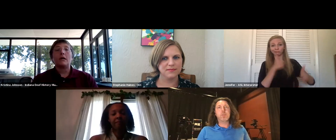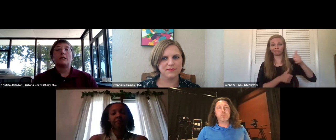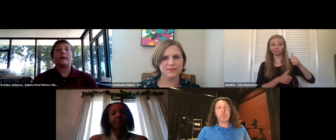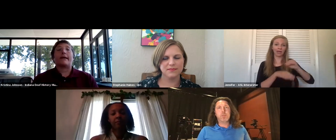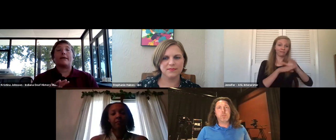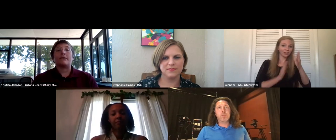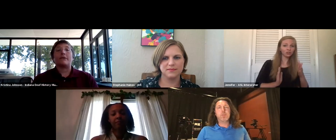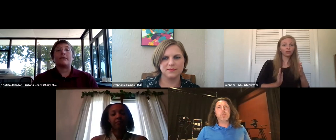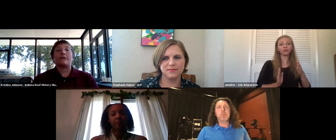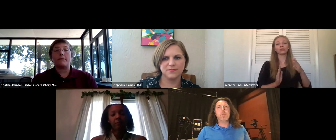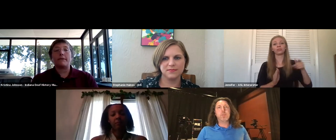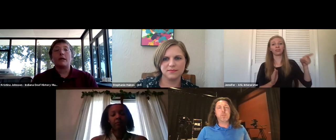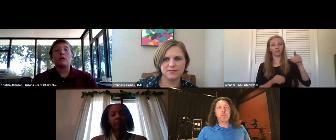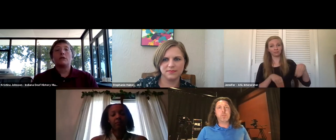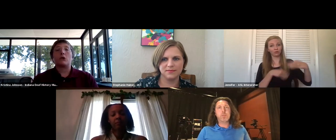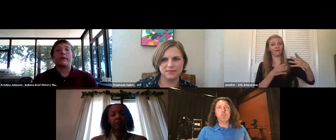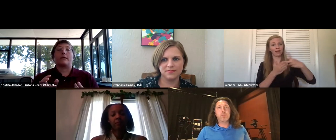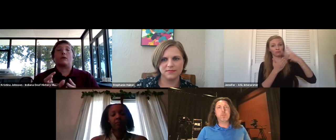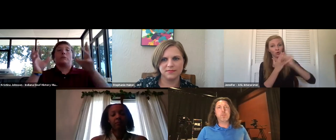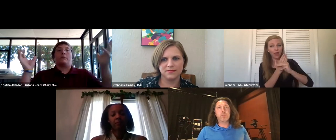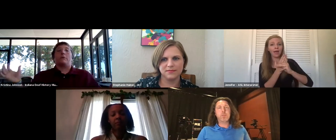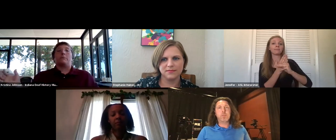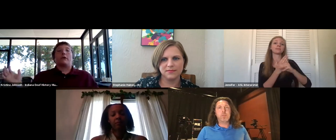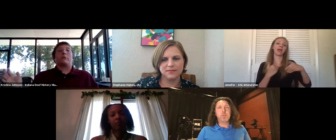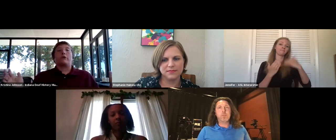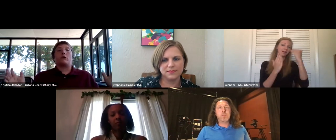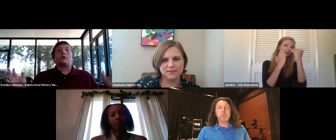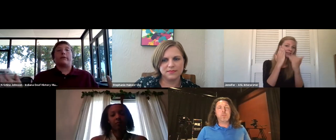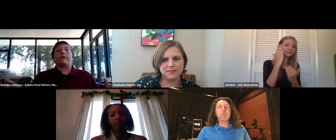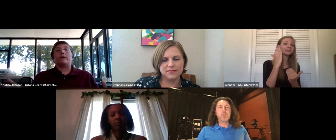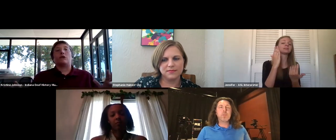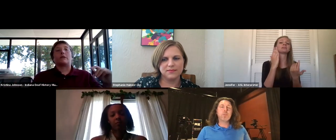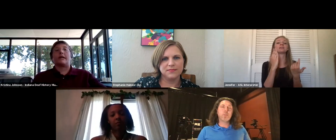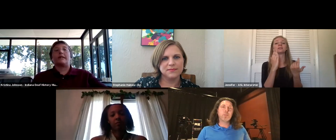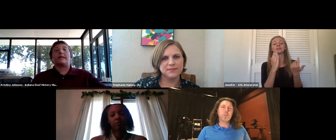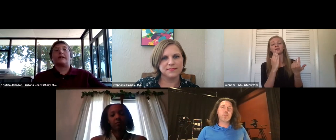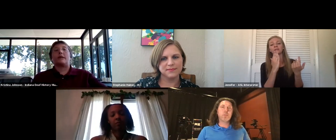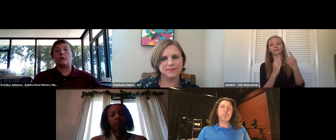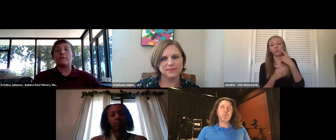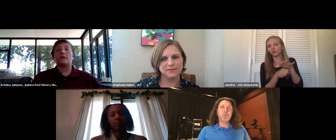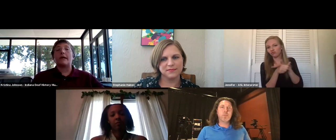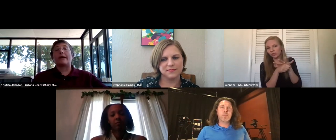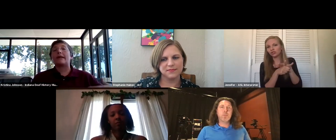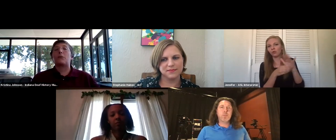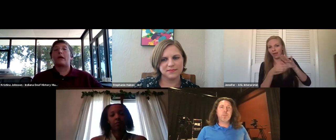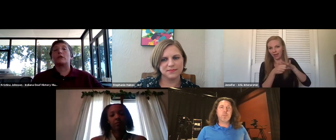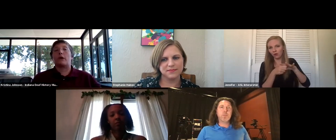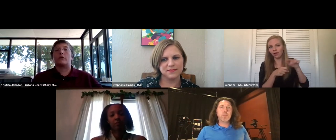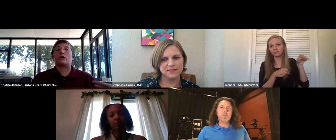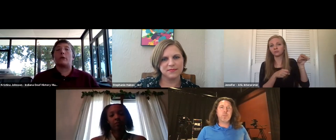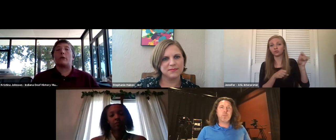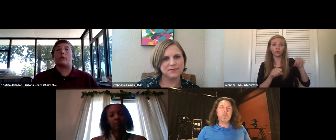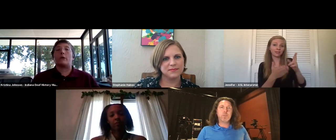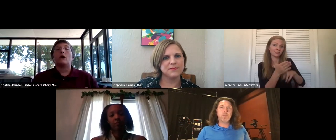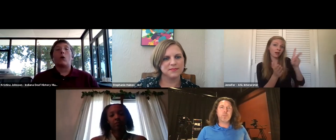programs, they have a listserv. So, you know, a bigger regional area, you can sign up for listservs and